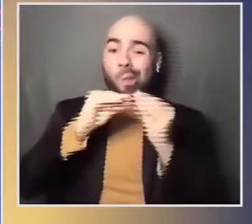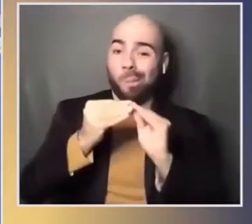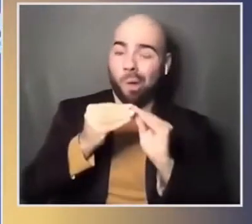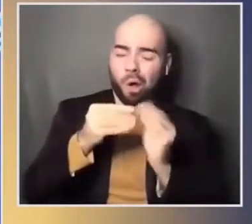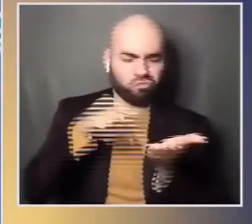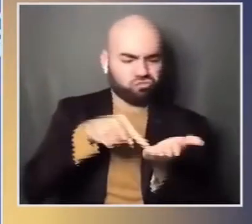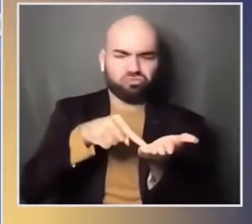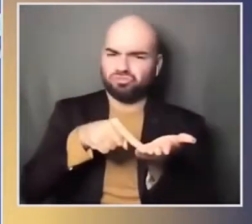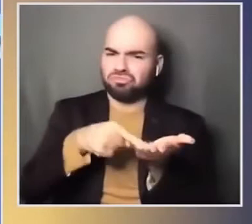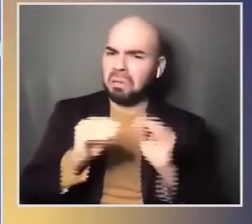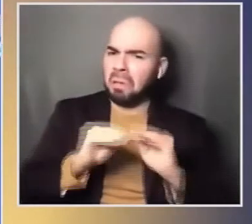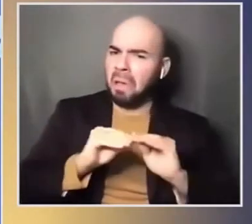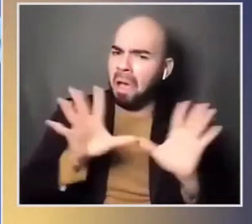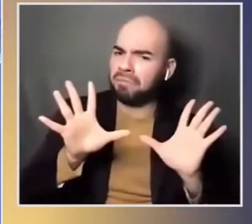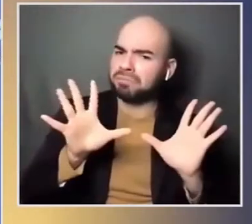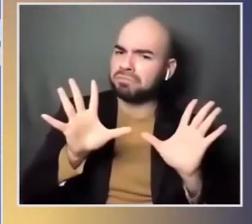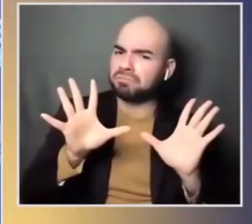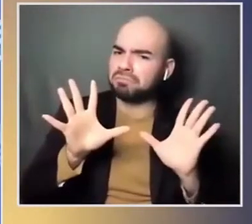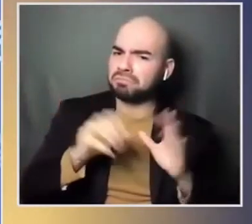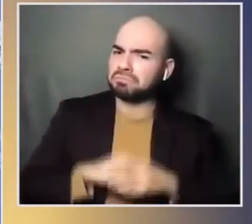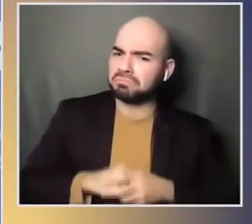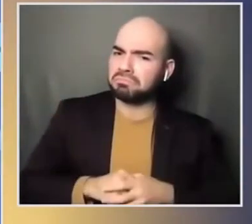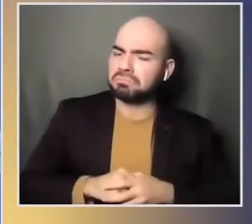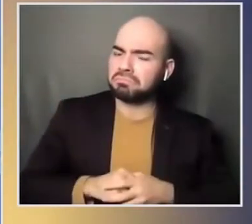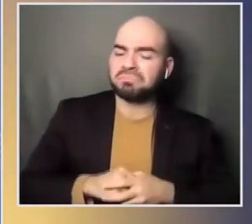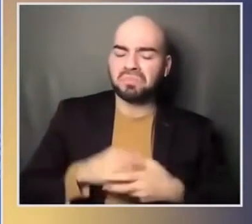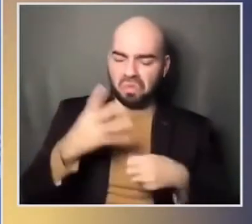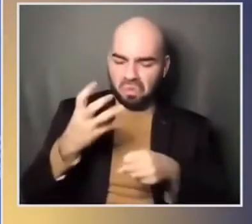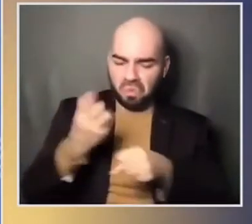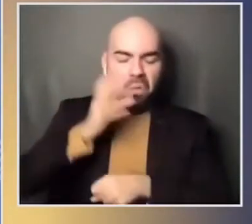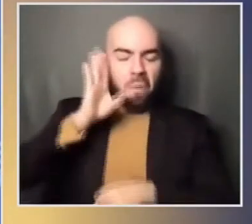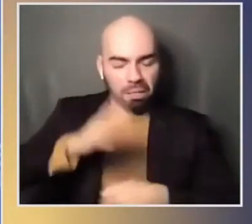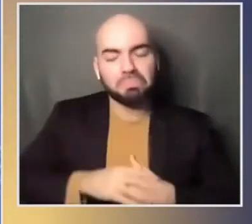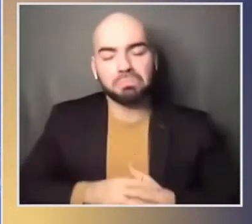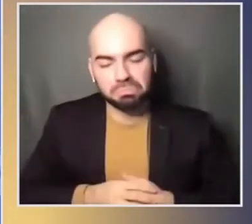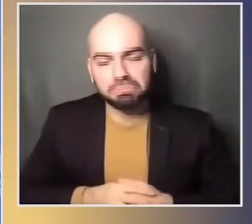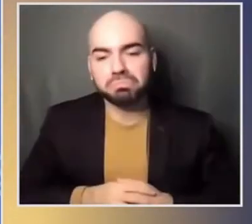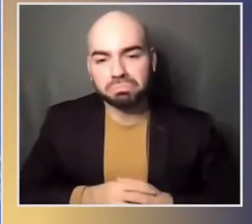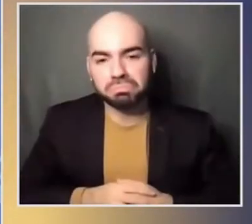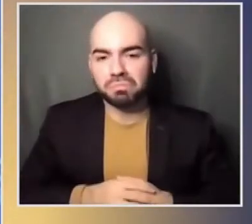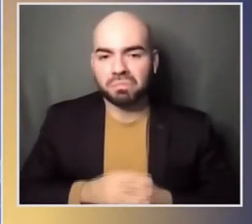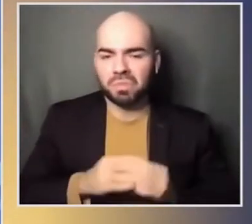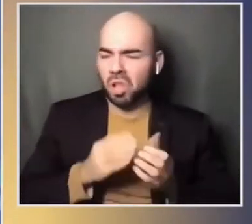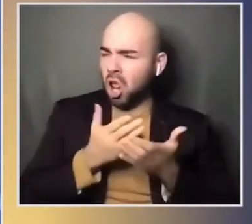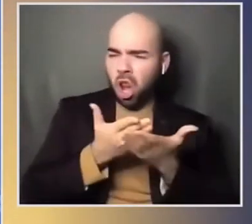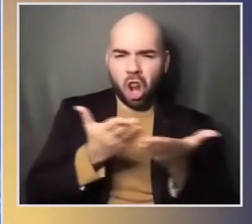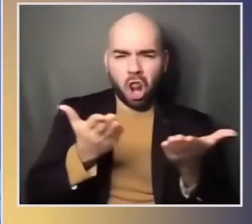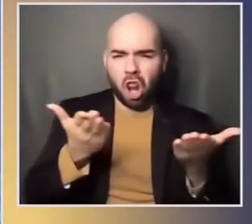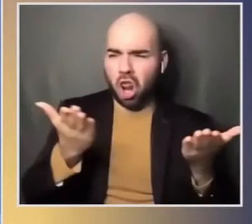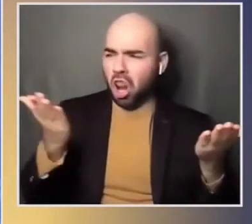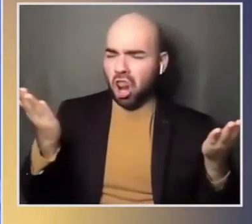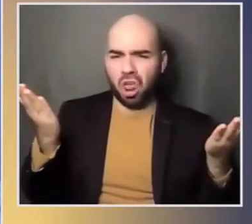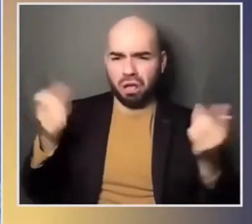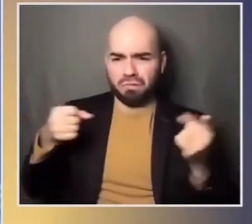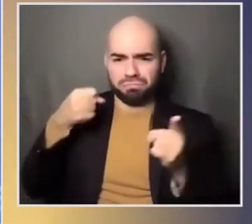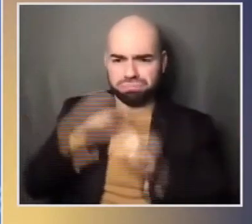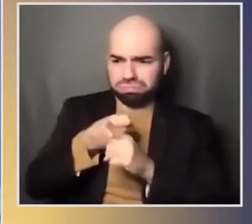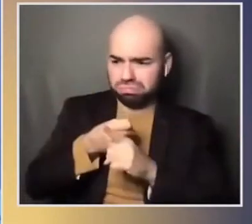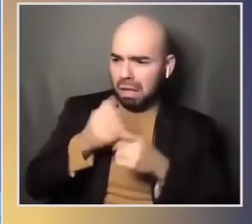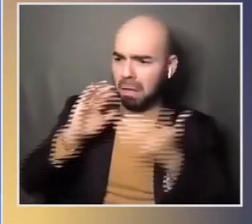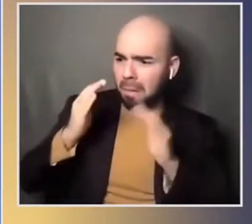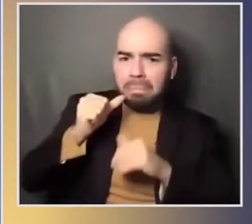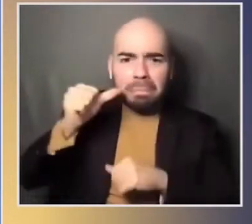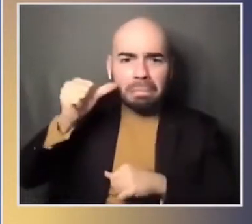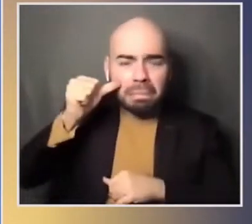president trump is accused of undermining free trade and dismantling their multinational institutions which germany relies on economically